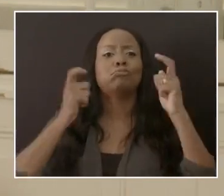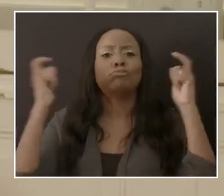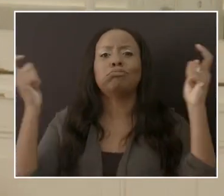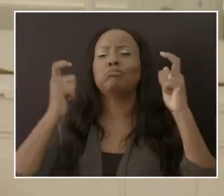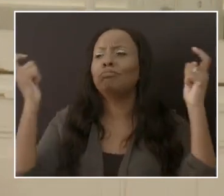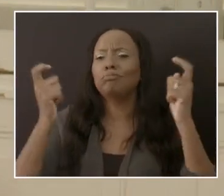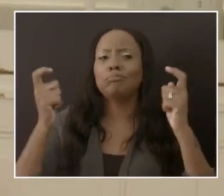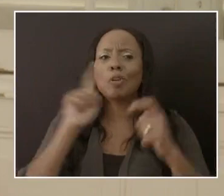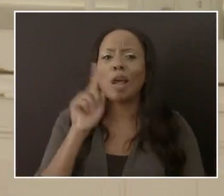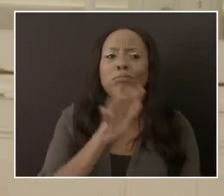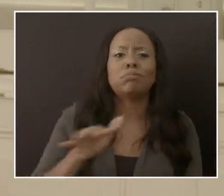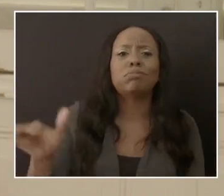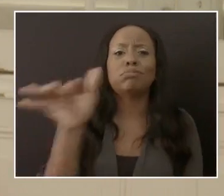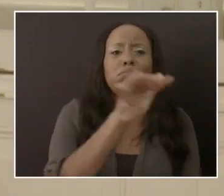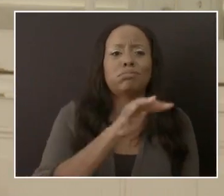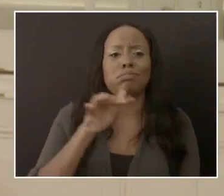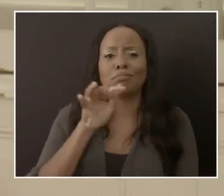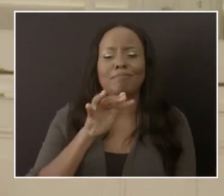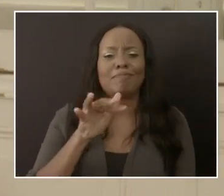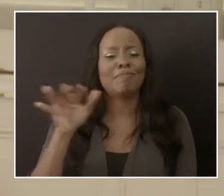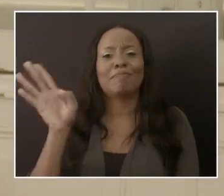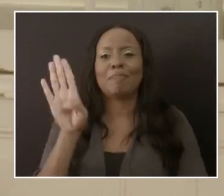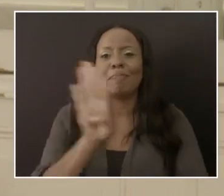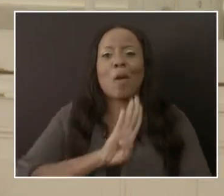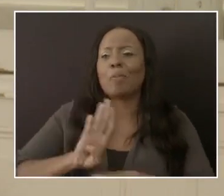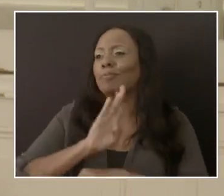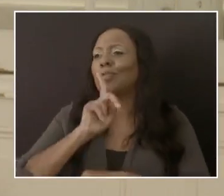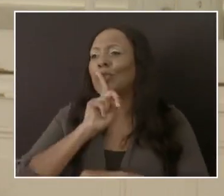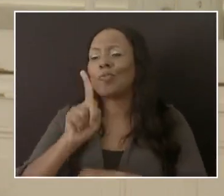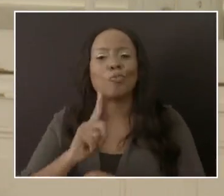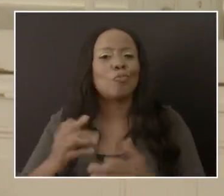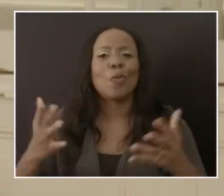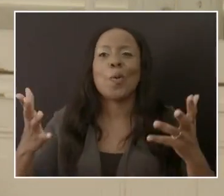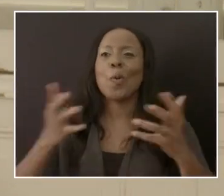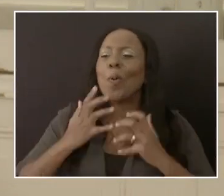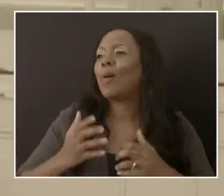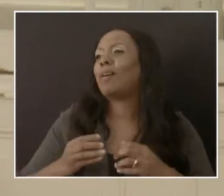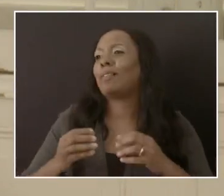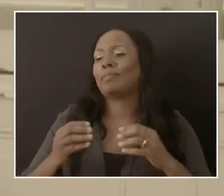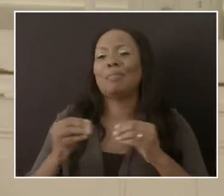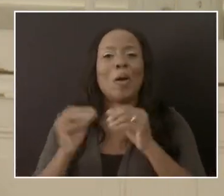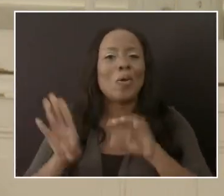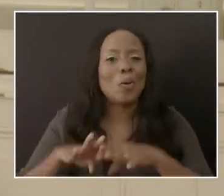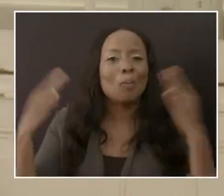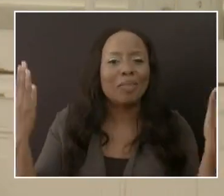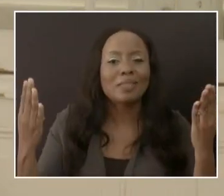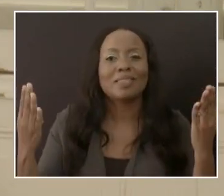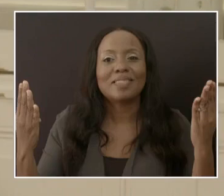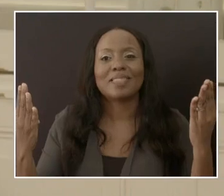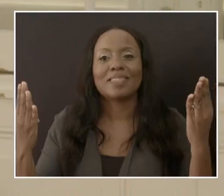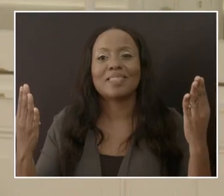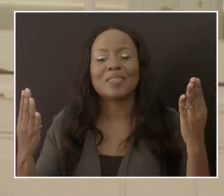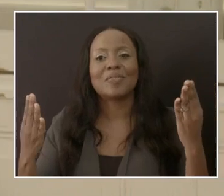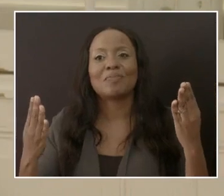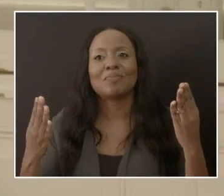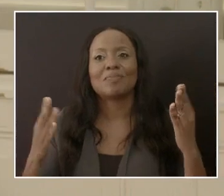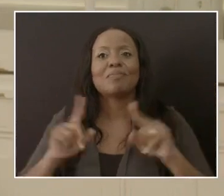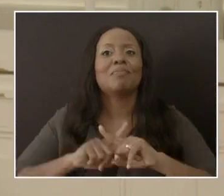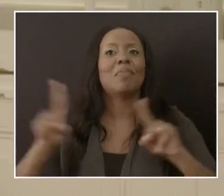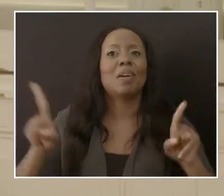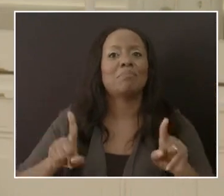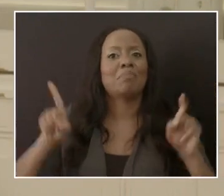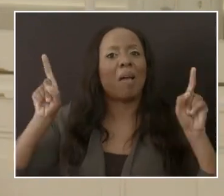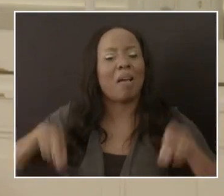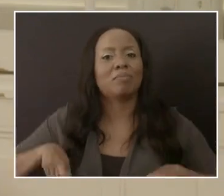this you know is something that Barbados should be striving towards. We must do it within the framework